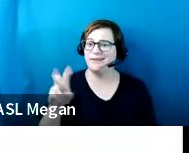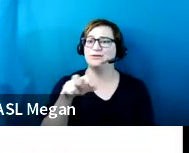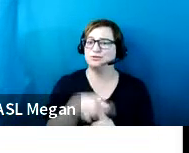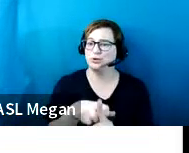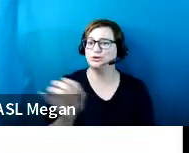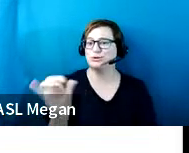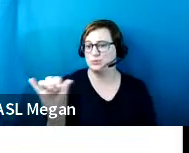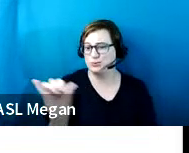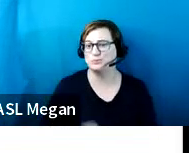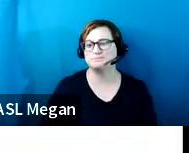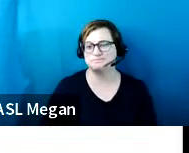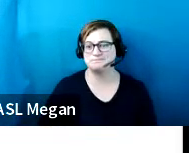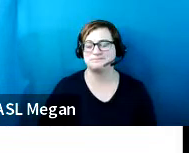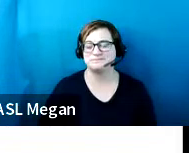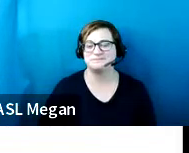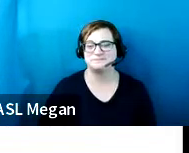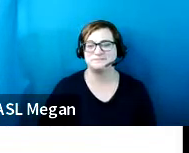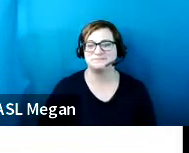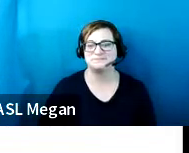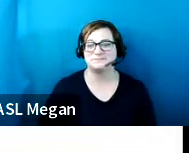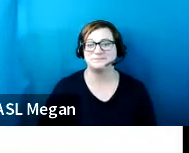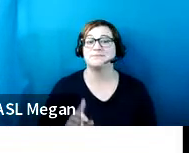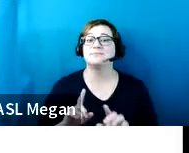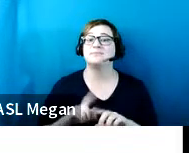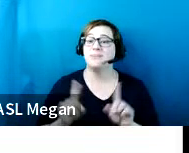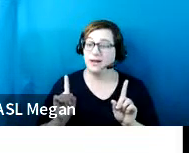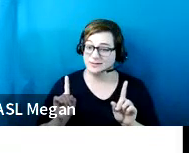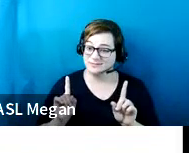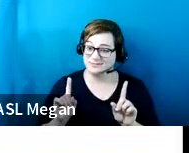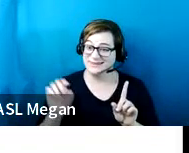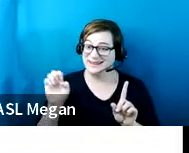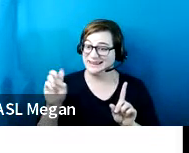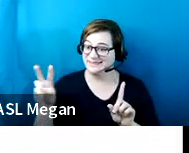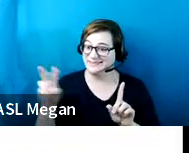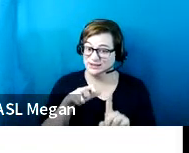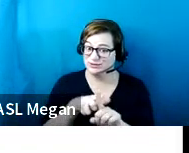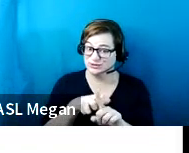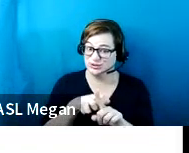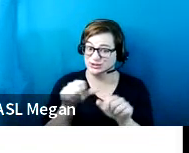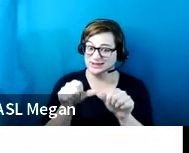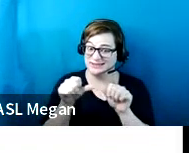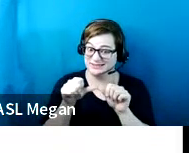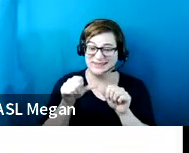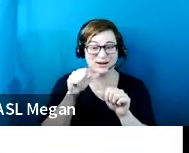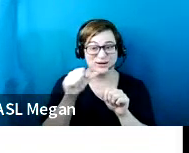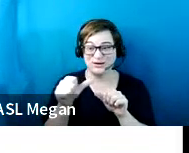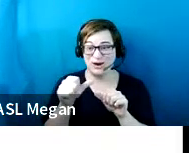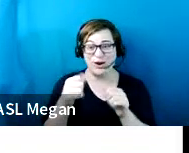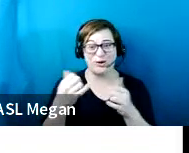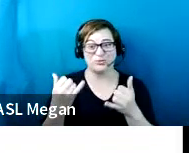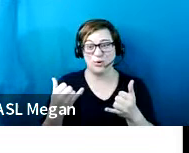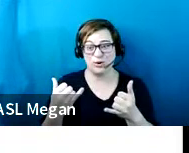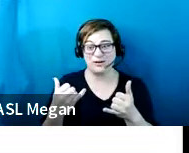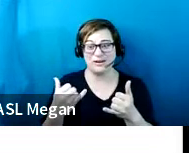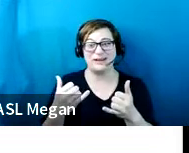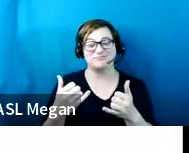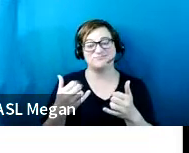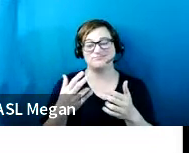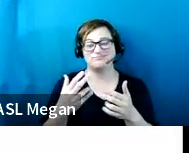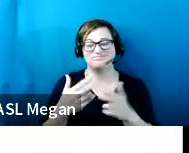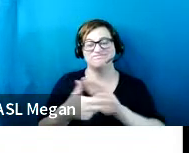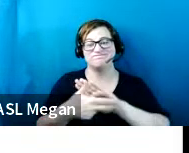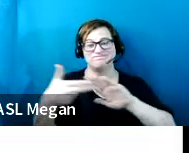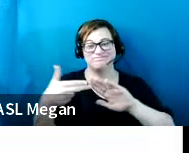as well? But because the EV charging stations are not currently specifically scoped within